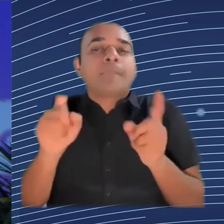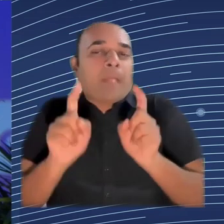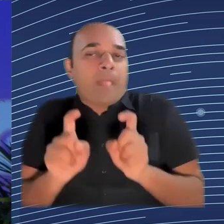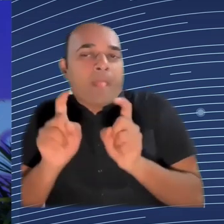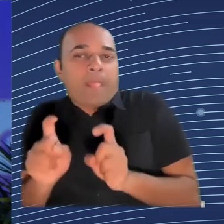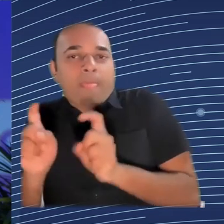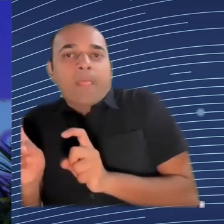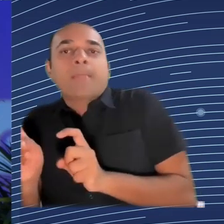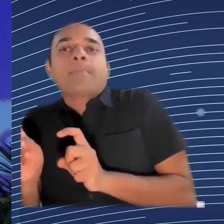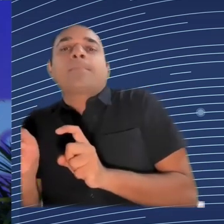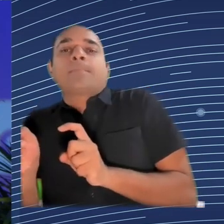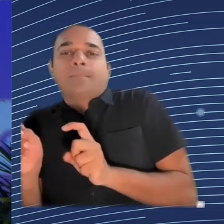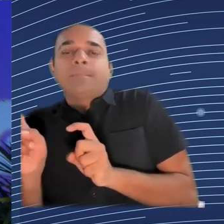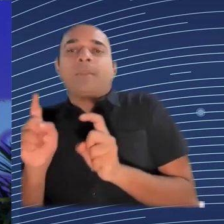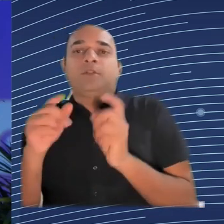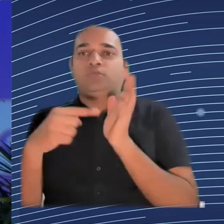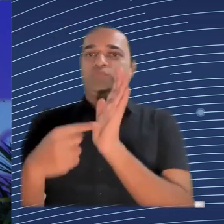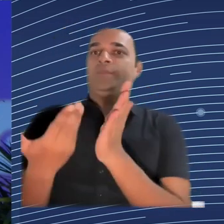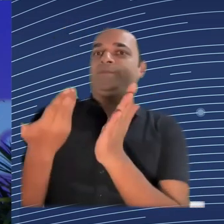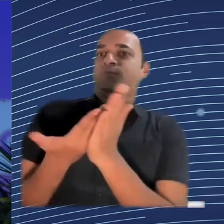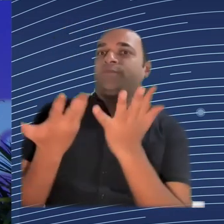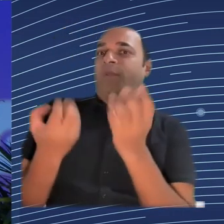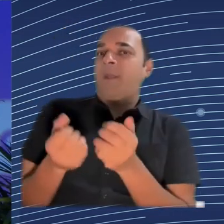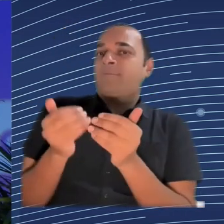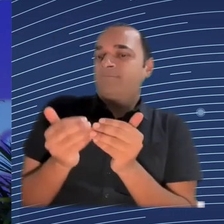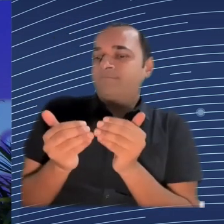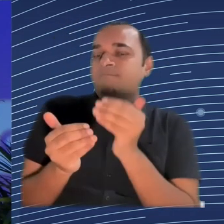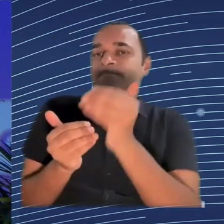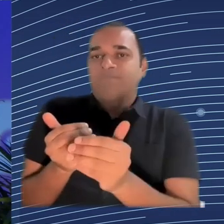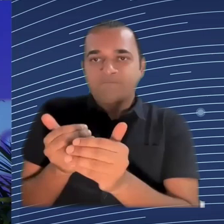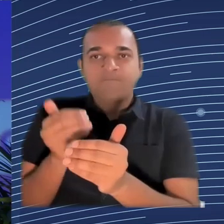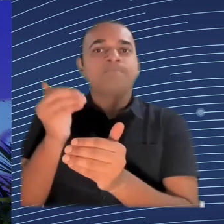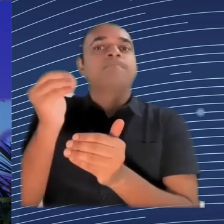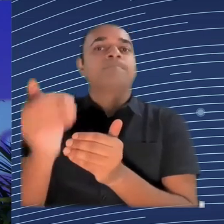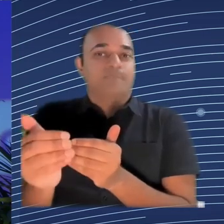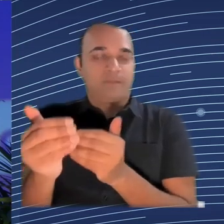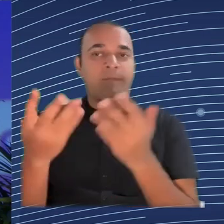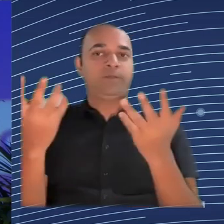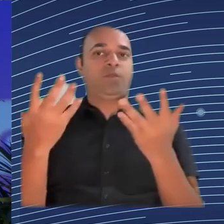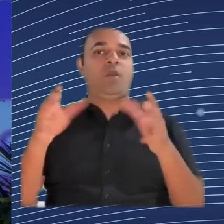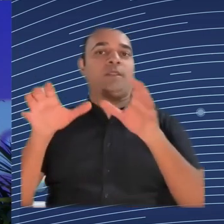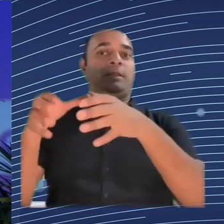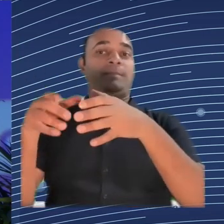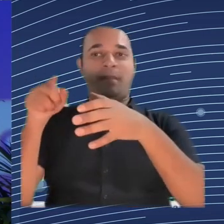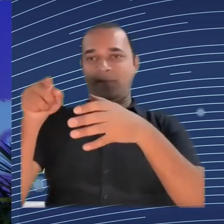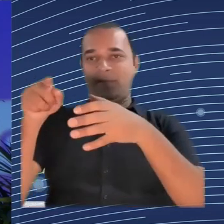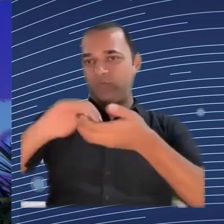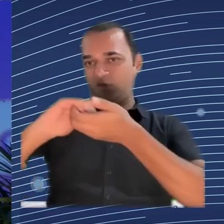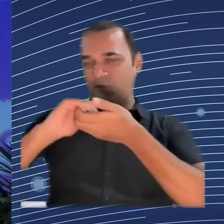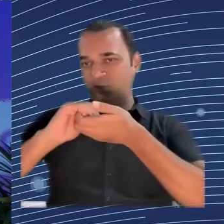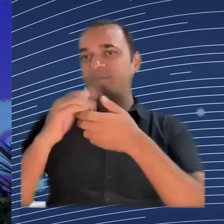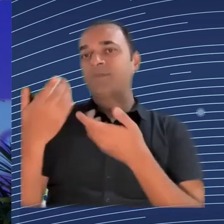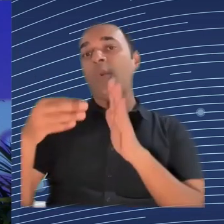of this would certainly be organizational change, where you actually institutionalize the processes and create new